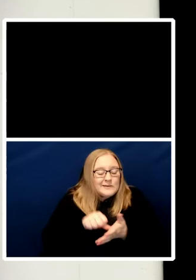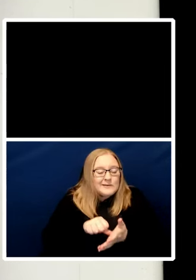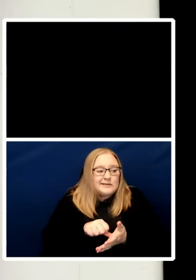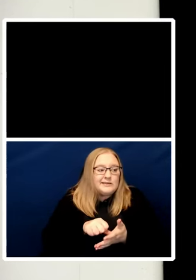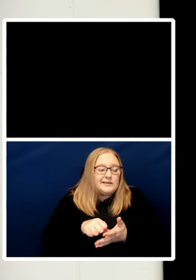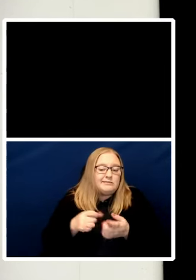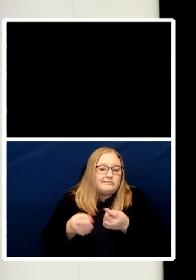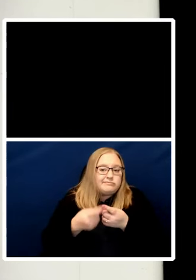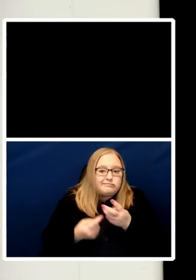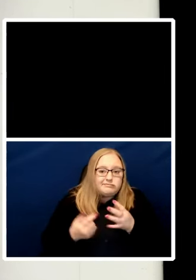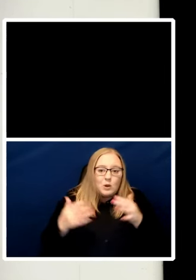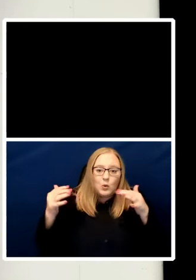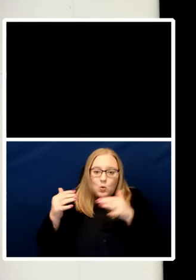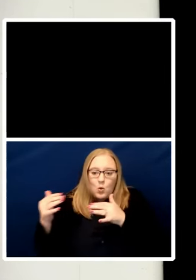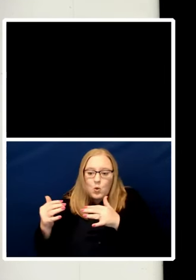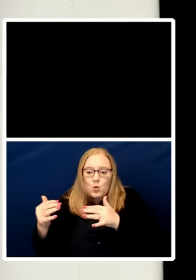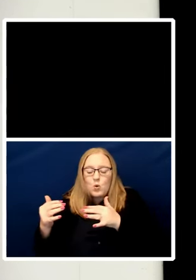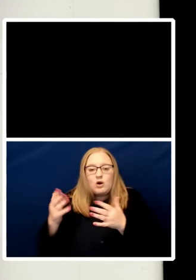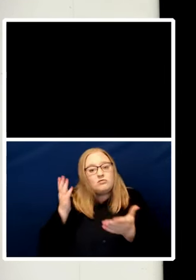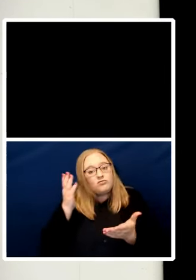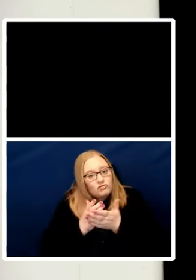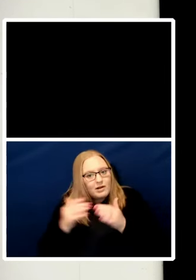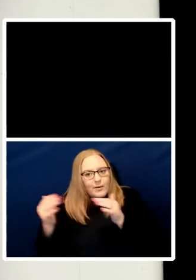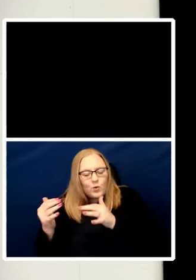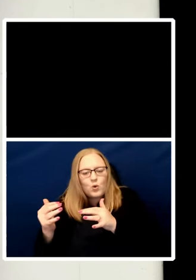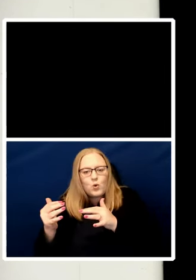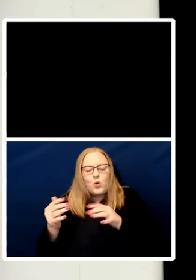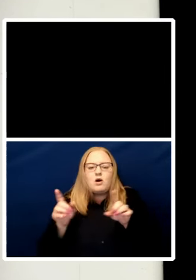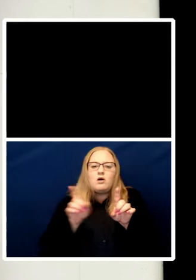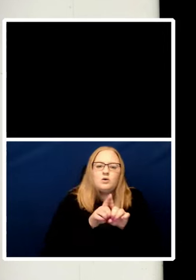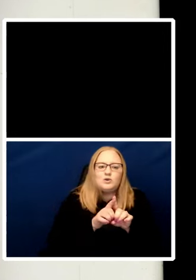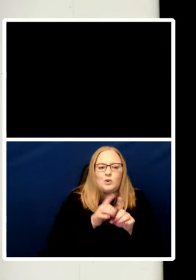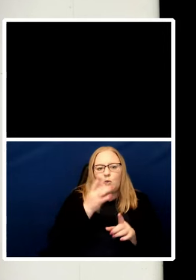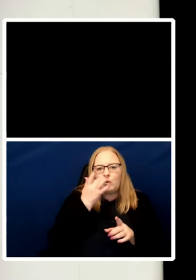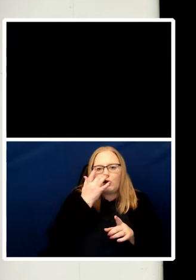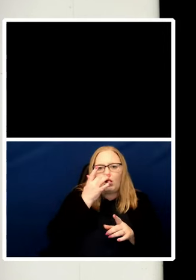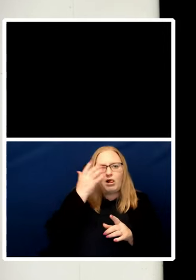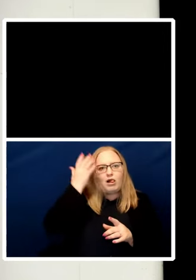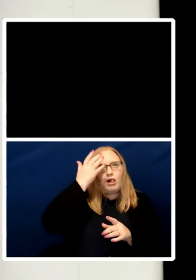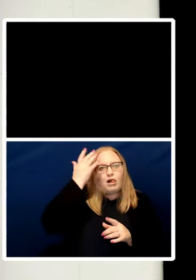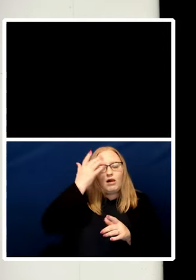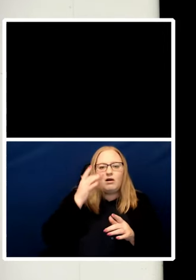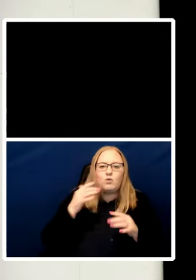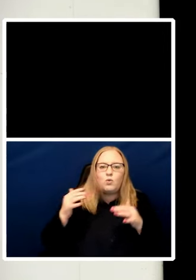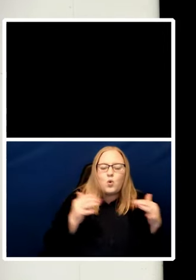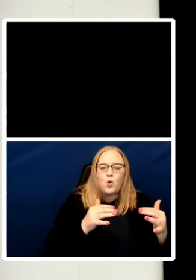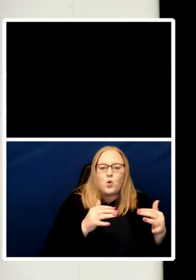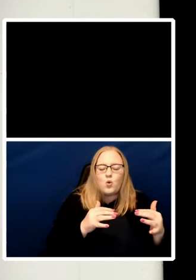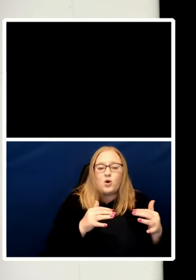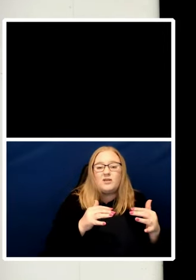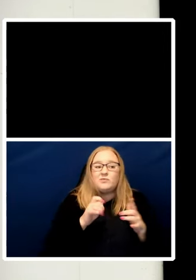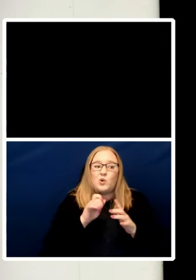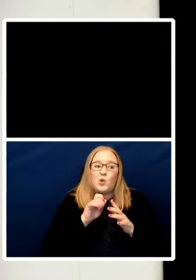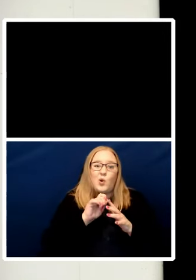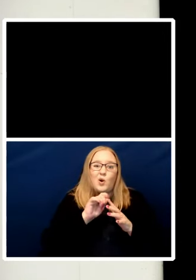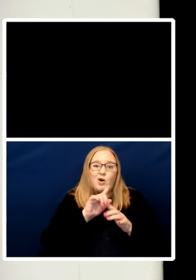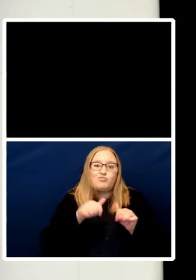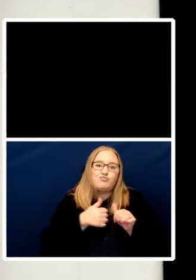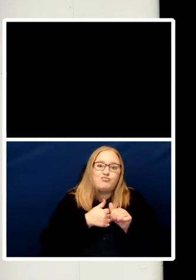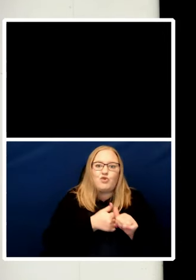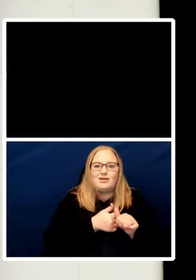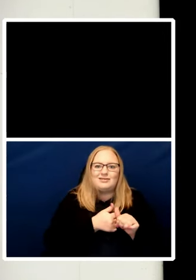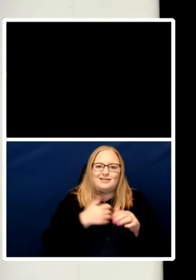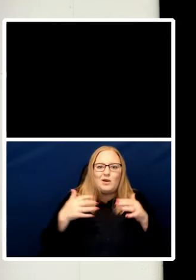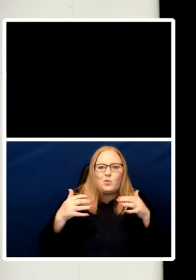real and imagined, proxy and phony. It is riven by oppression, inequality,